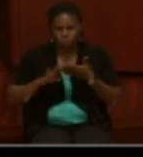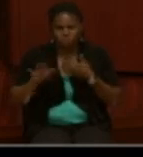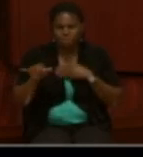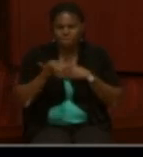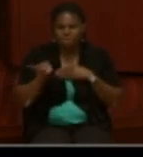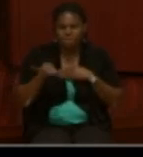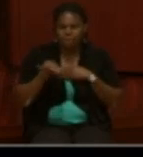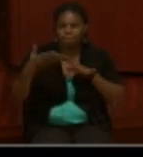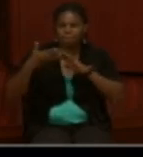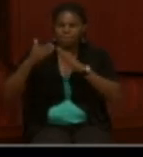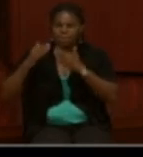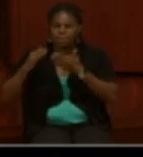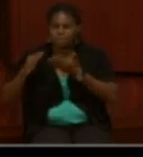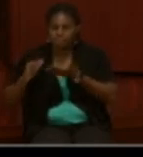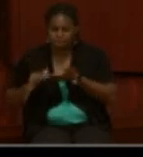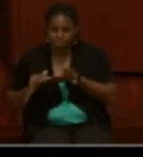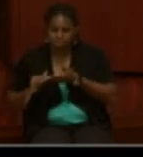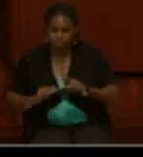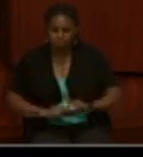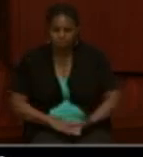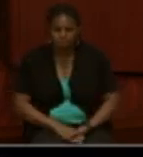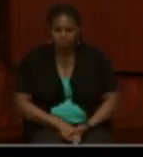in the U.S. colored troops during the Civil War.